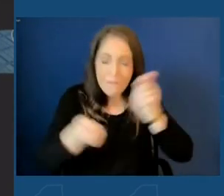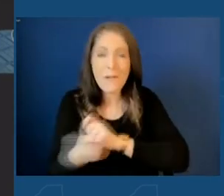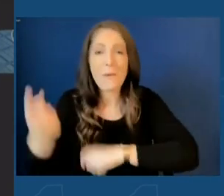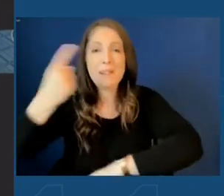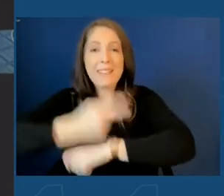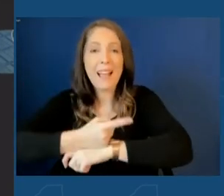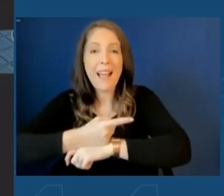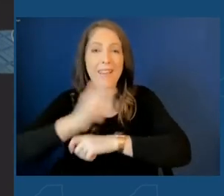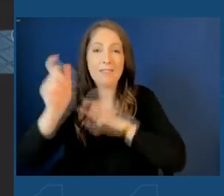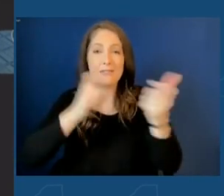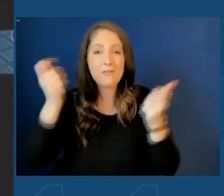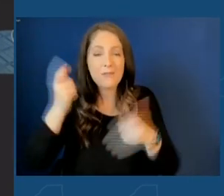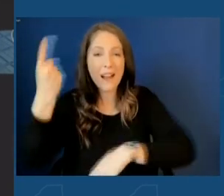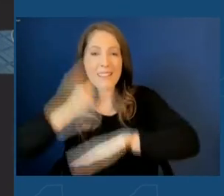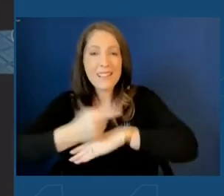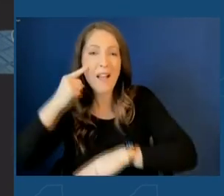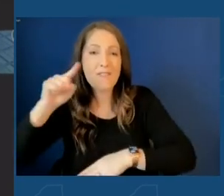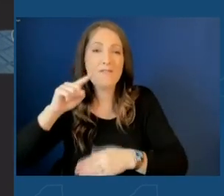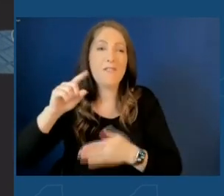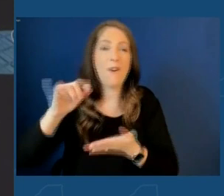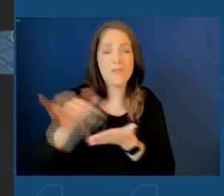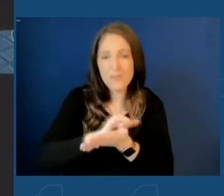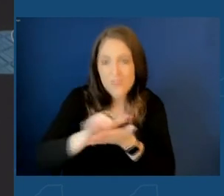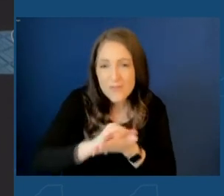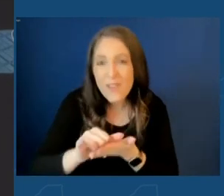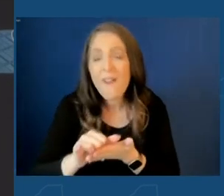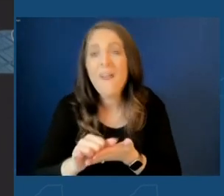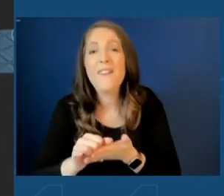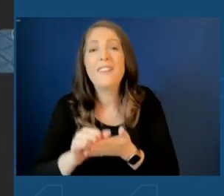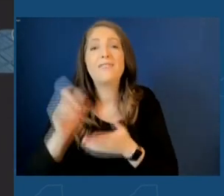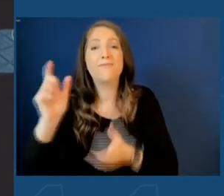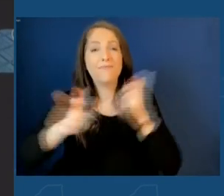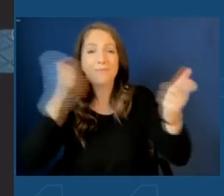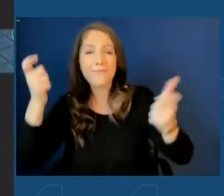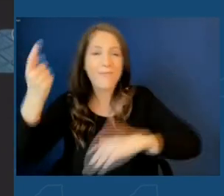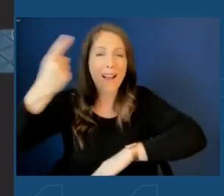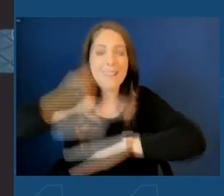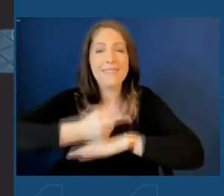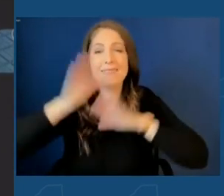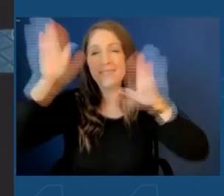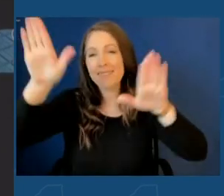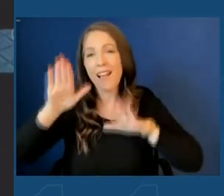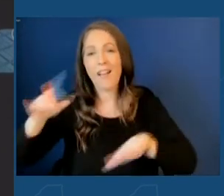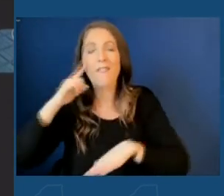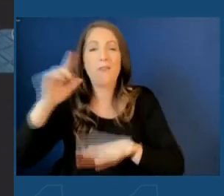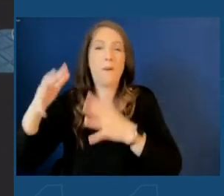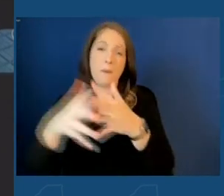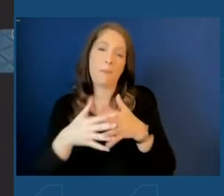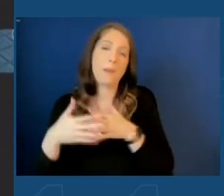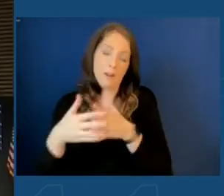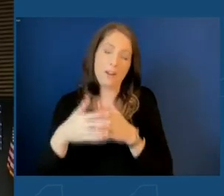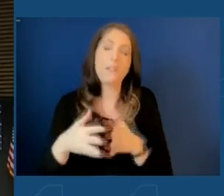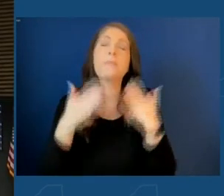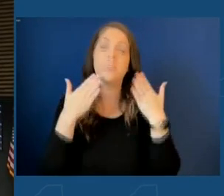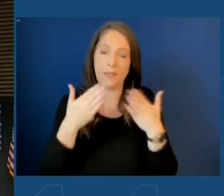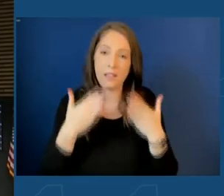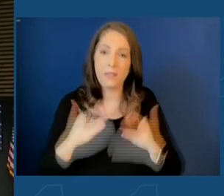Syracuse, a great day for upstate New York, and a great day for America. Thank you.